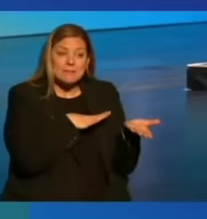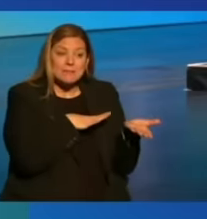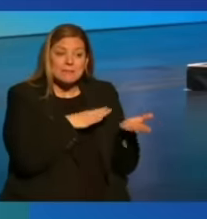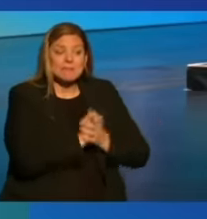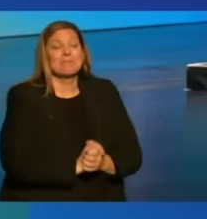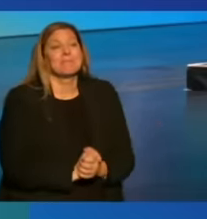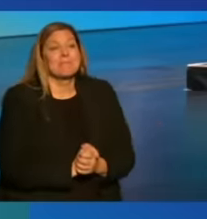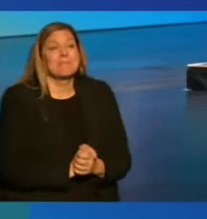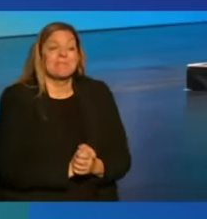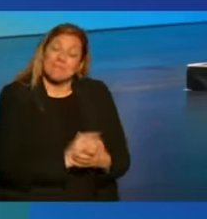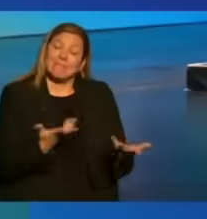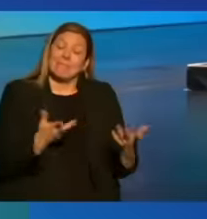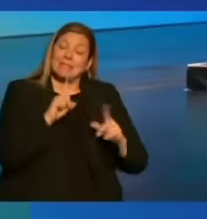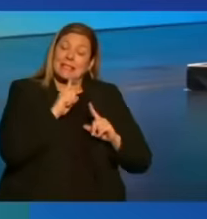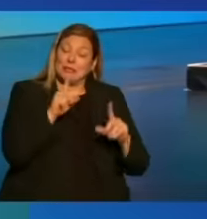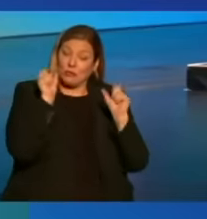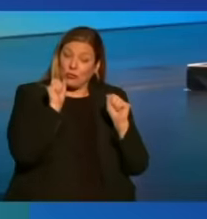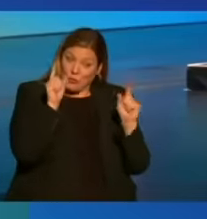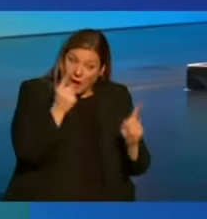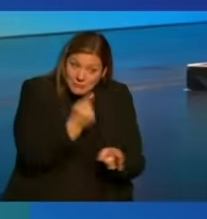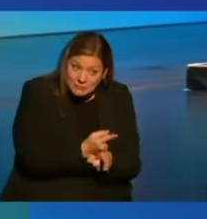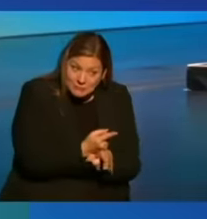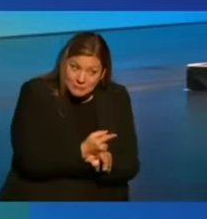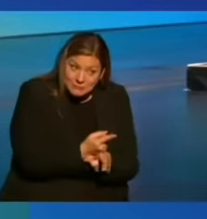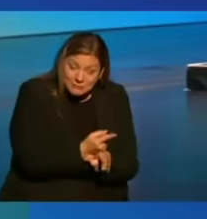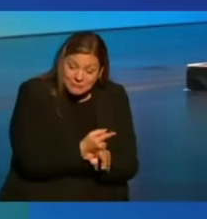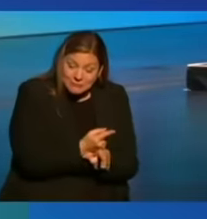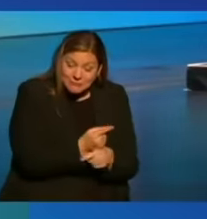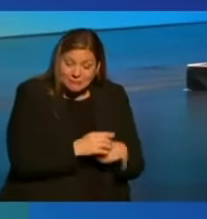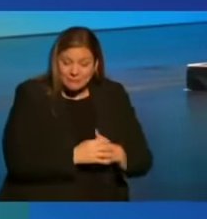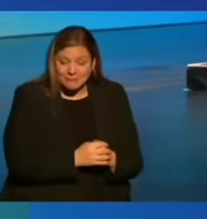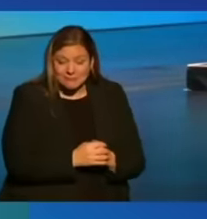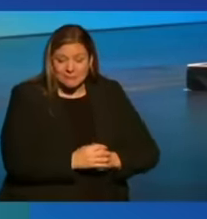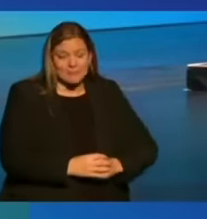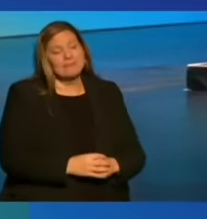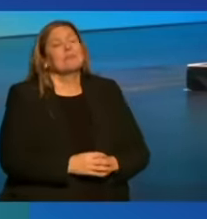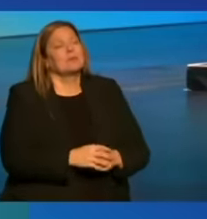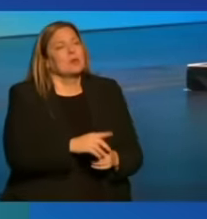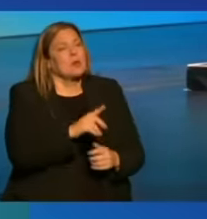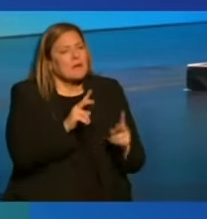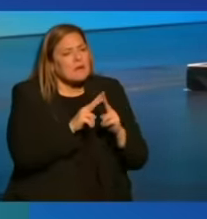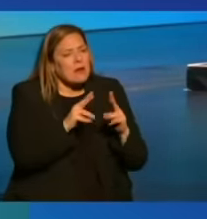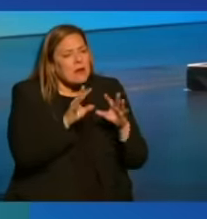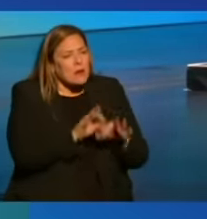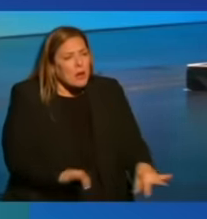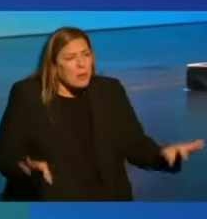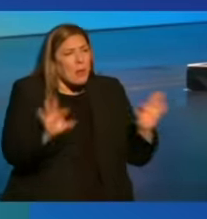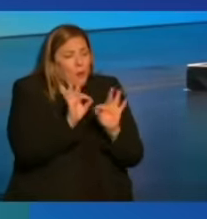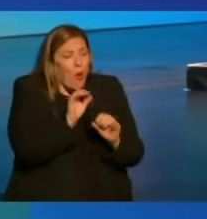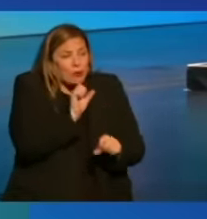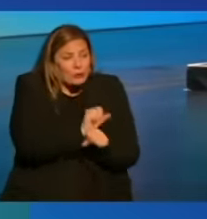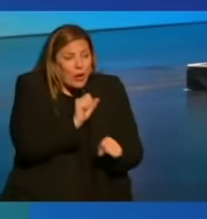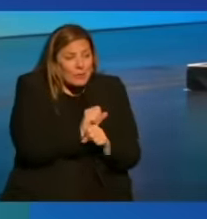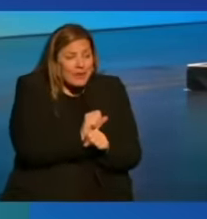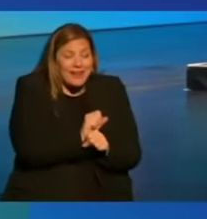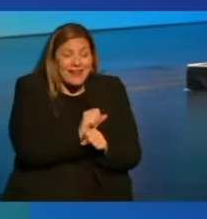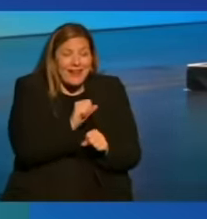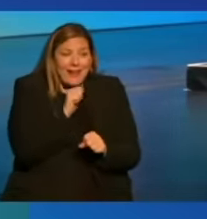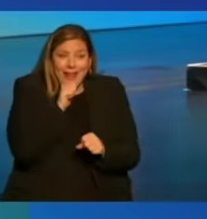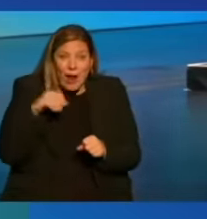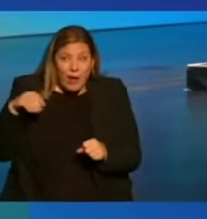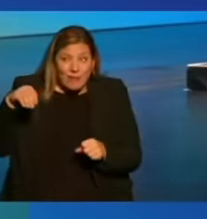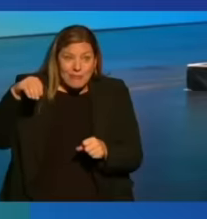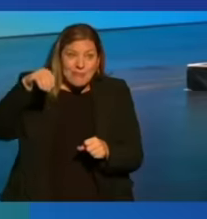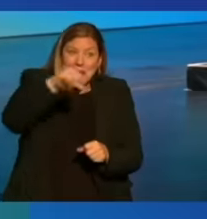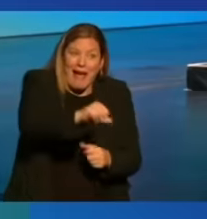It's surprising, isn't it, that really important jobs that don't pay any money